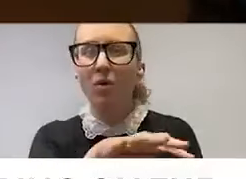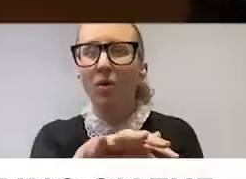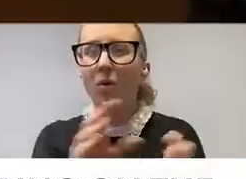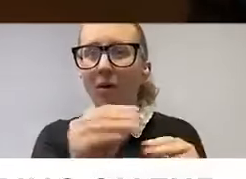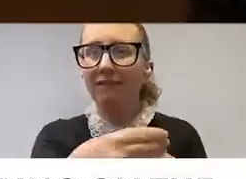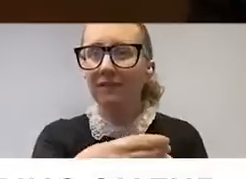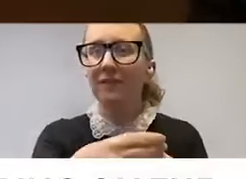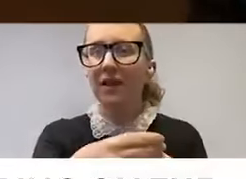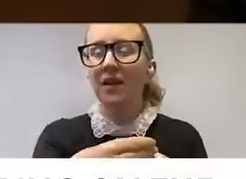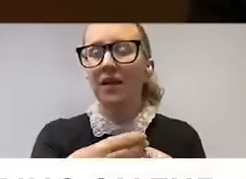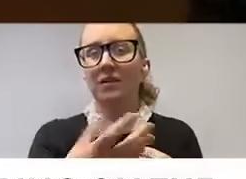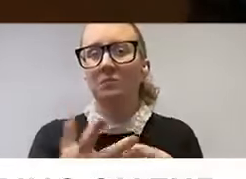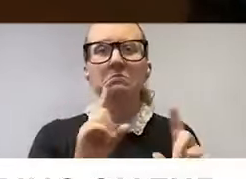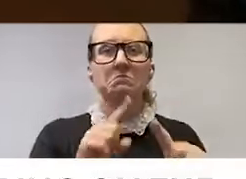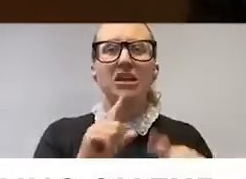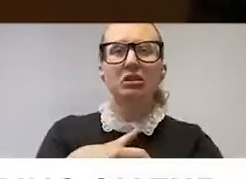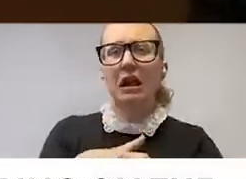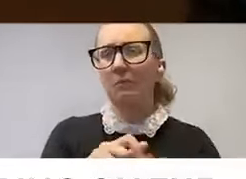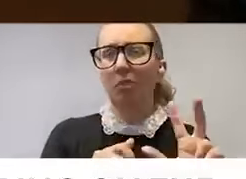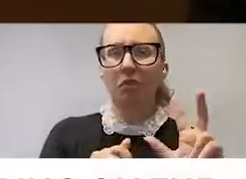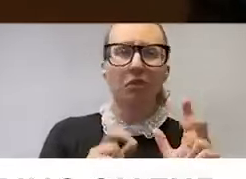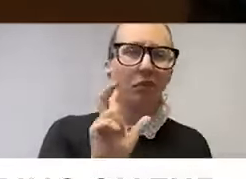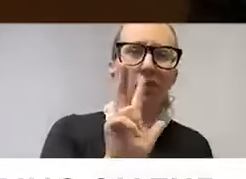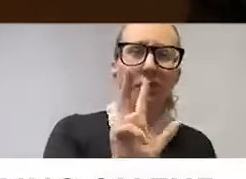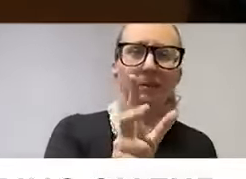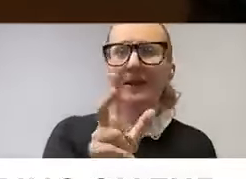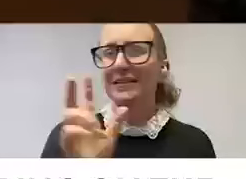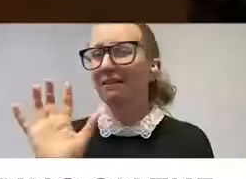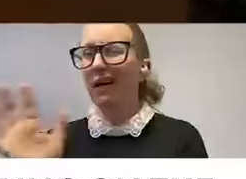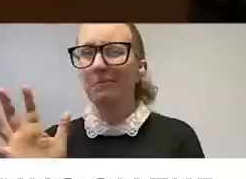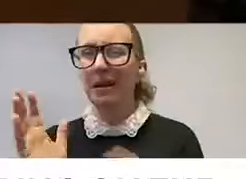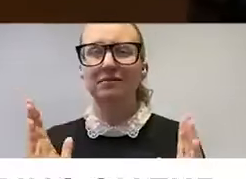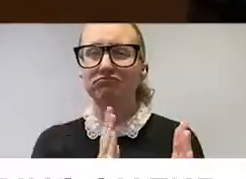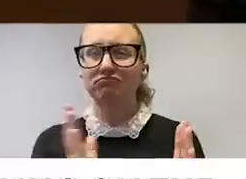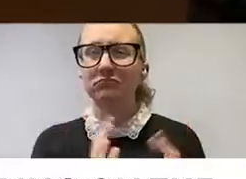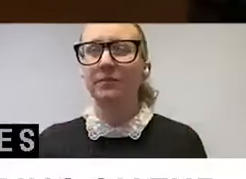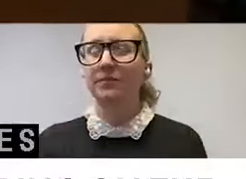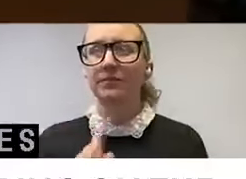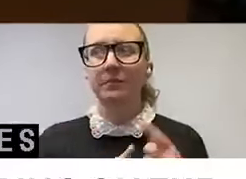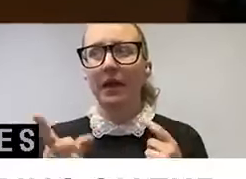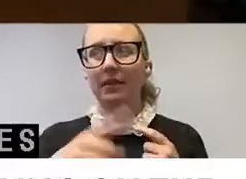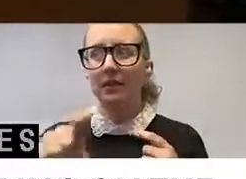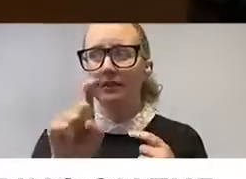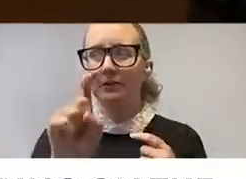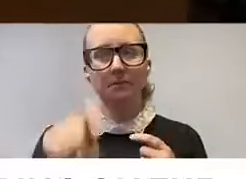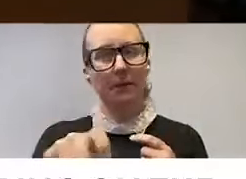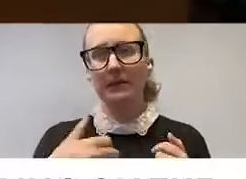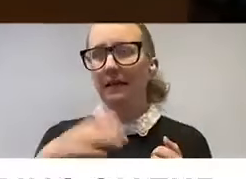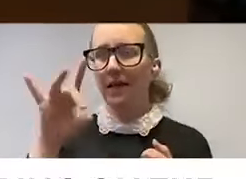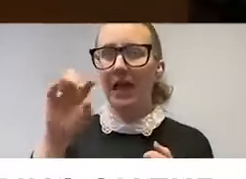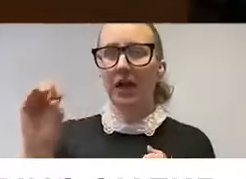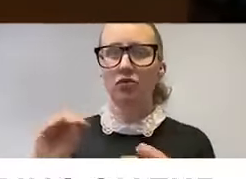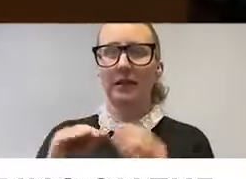the answer time ranges between three and five minutes. But they needed to have an 800 number up and